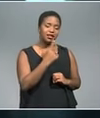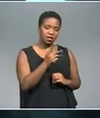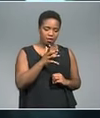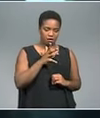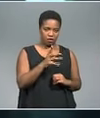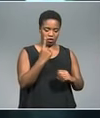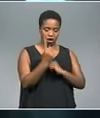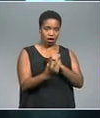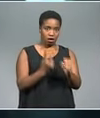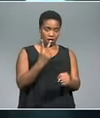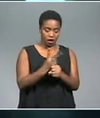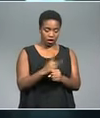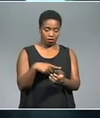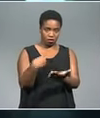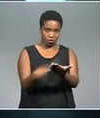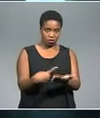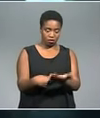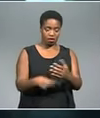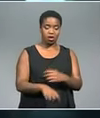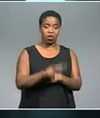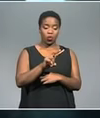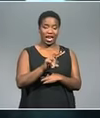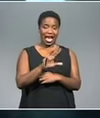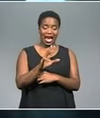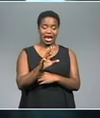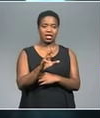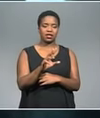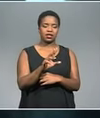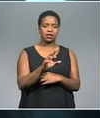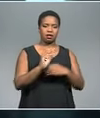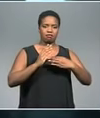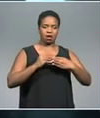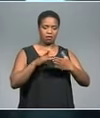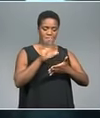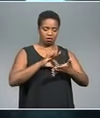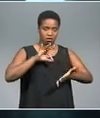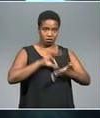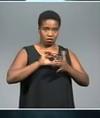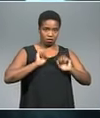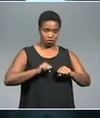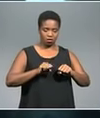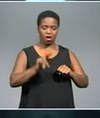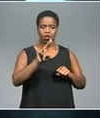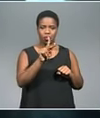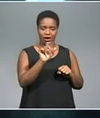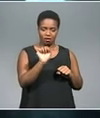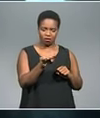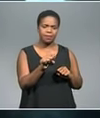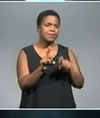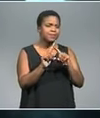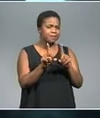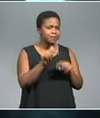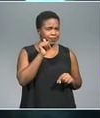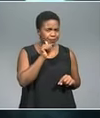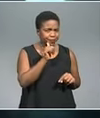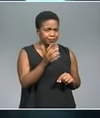withdrawal agreement that all 28 EU member states have signed off on, including the UK. But when it